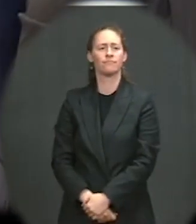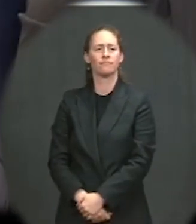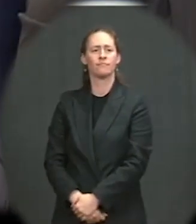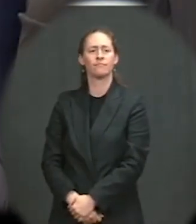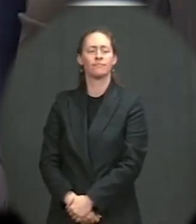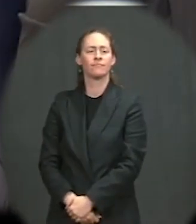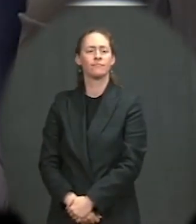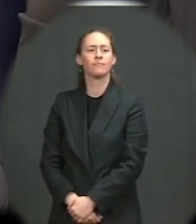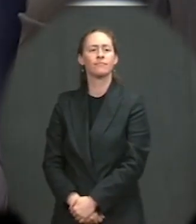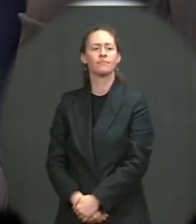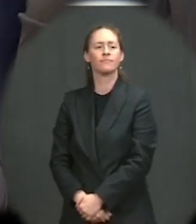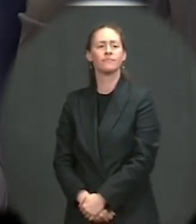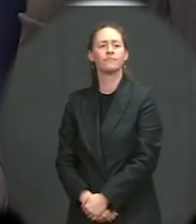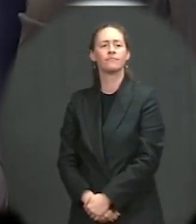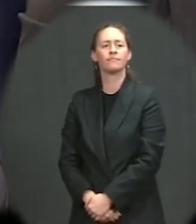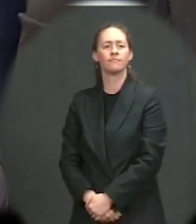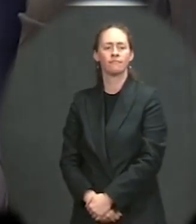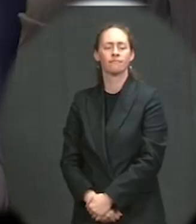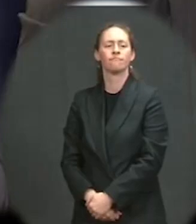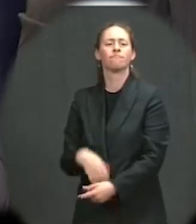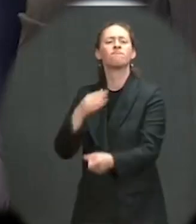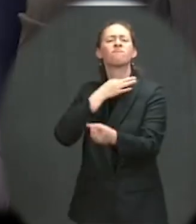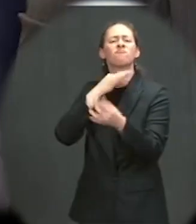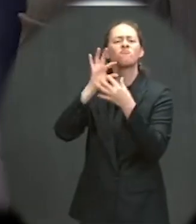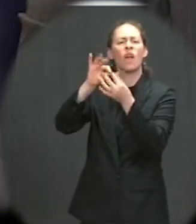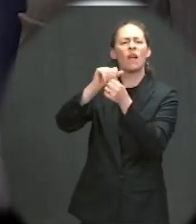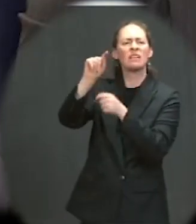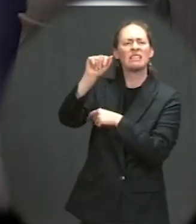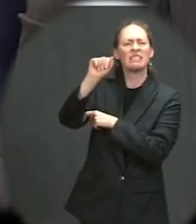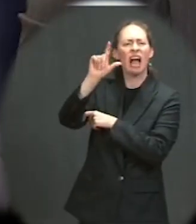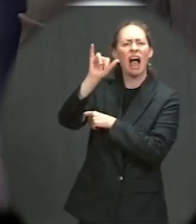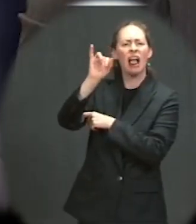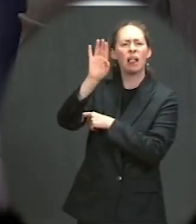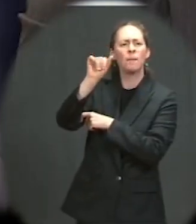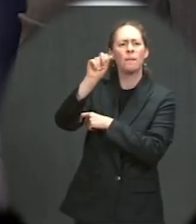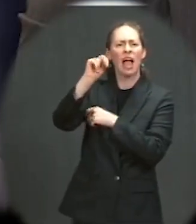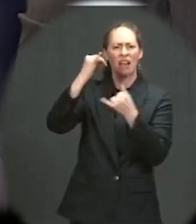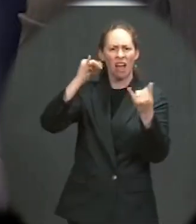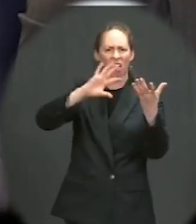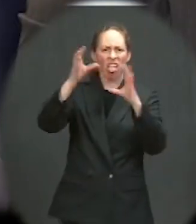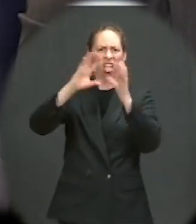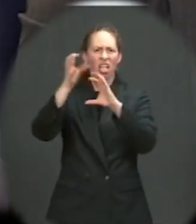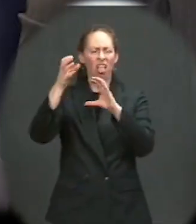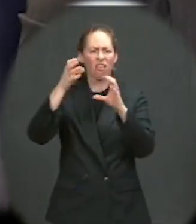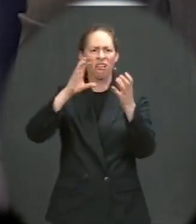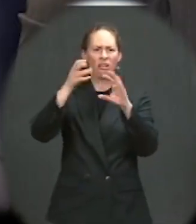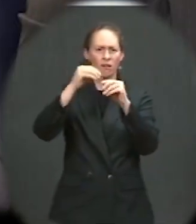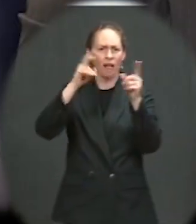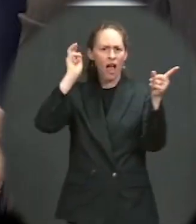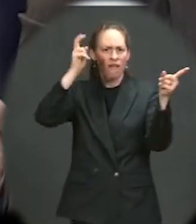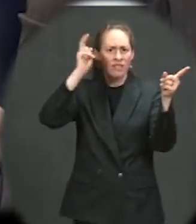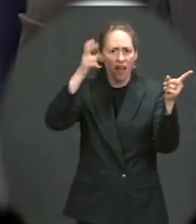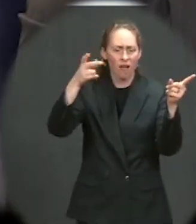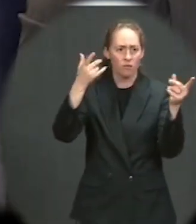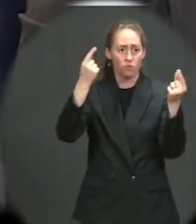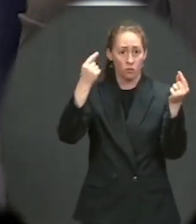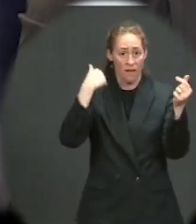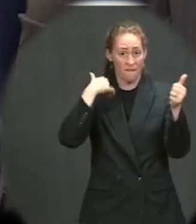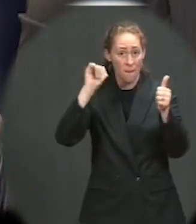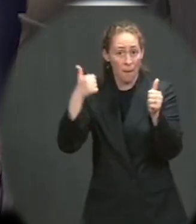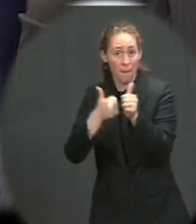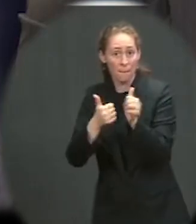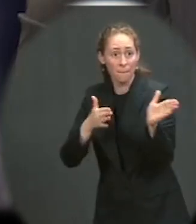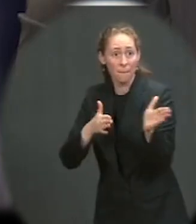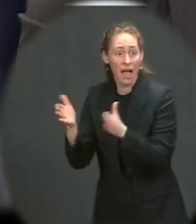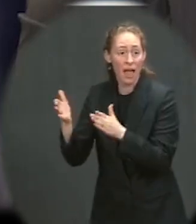offensives that we've seen in Afghanistan, are there contingency plans at work right now to either move troops out faster, or perhaps